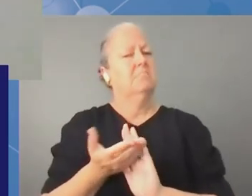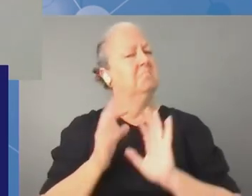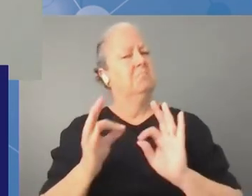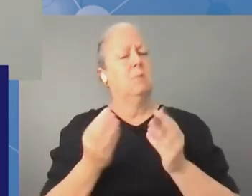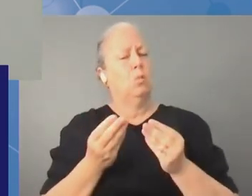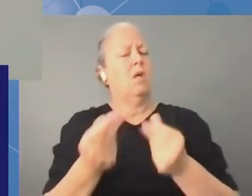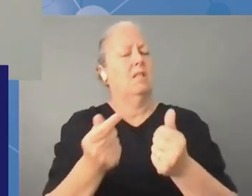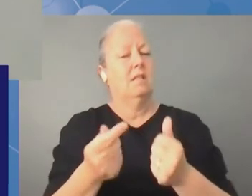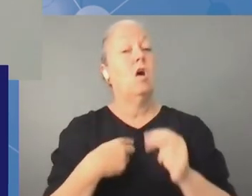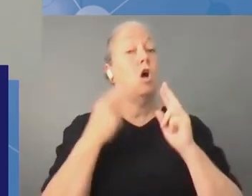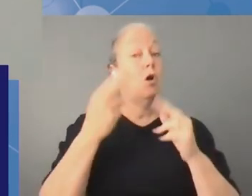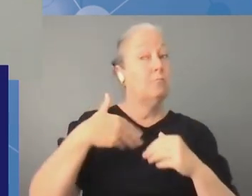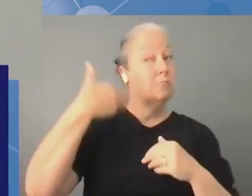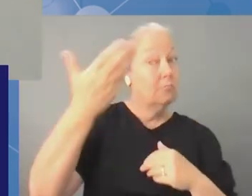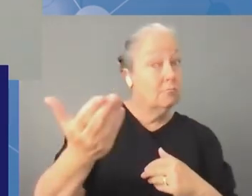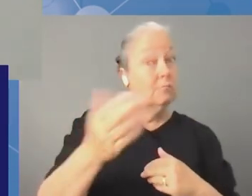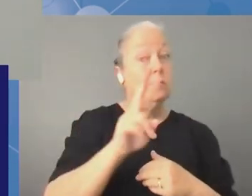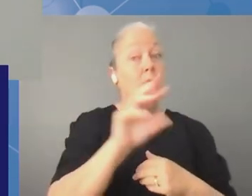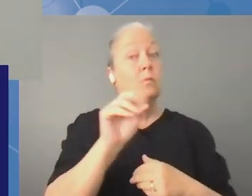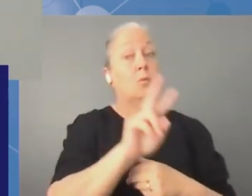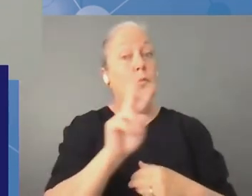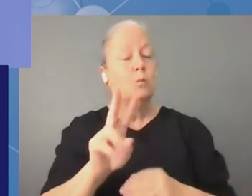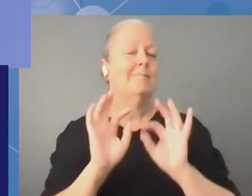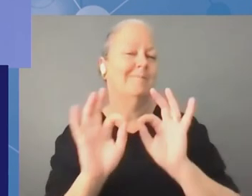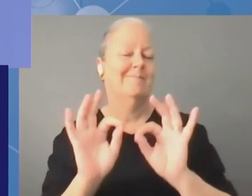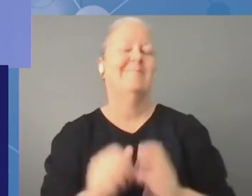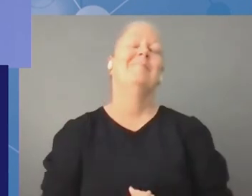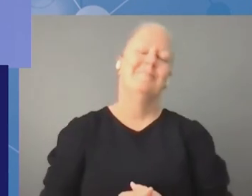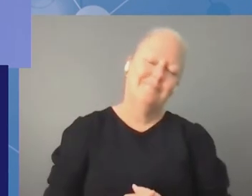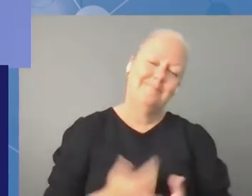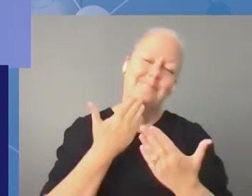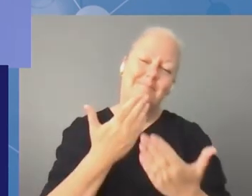uh thank you okay um the far mic please